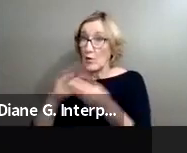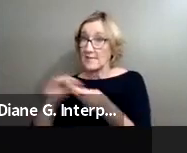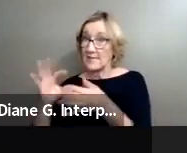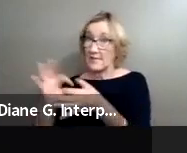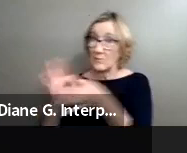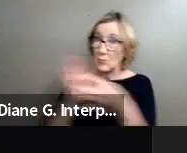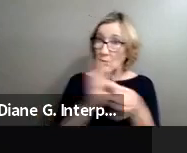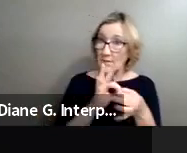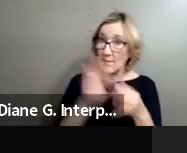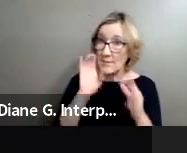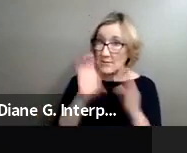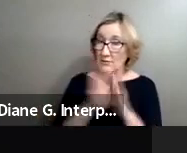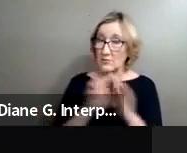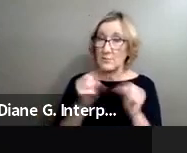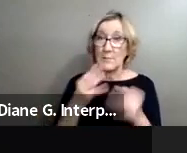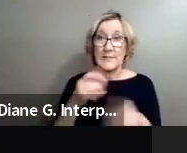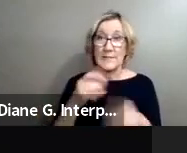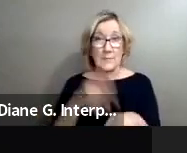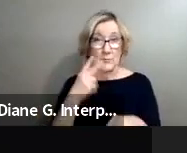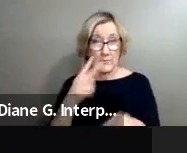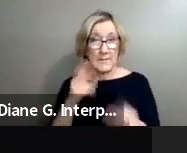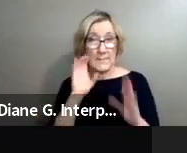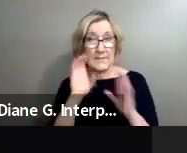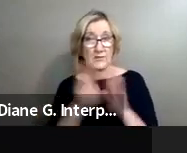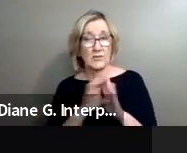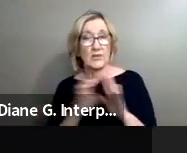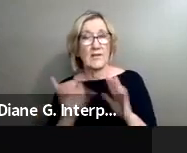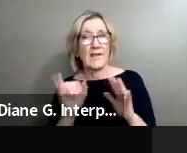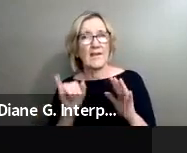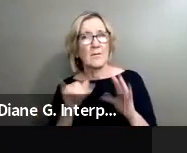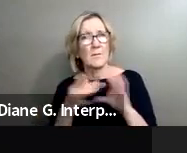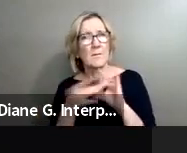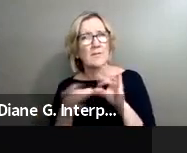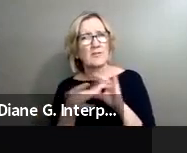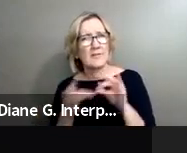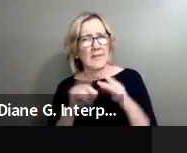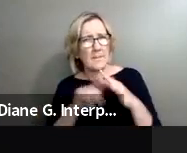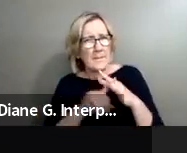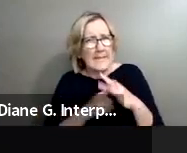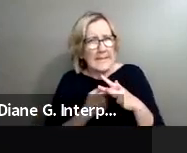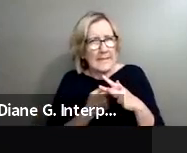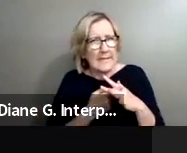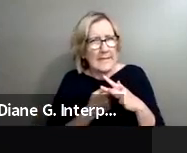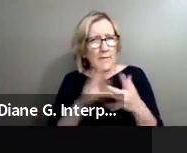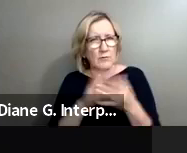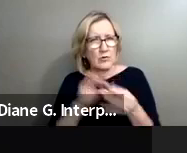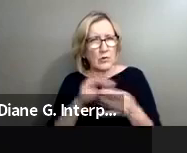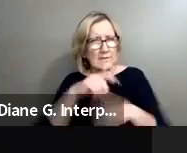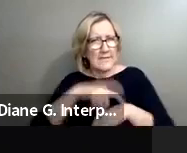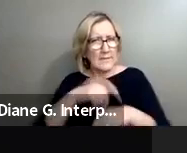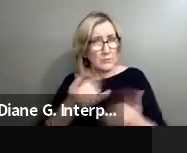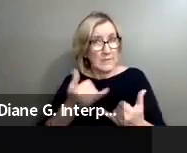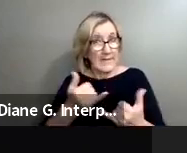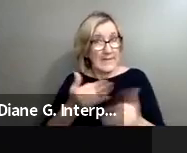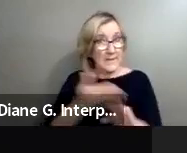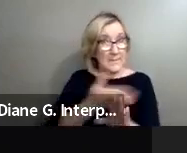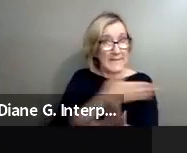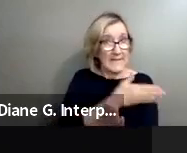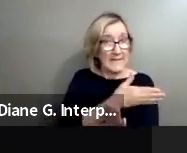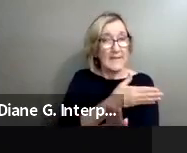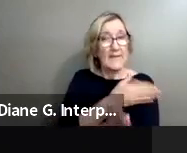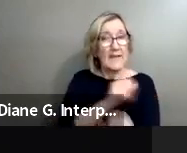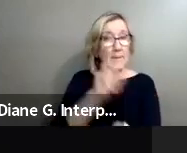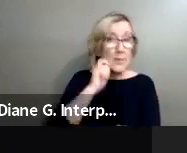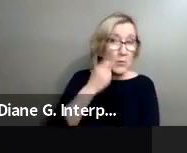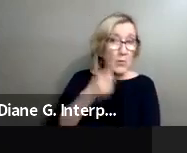a lot of times when we see a picture, like I was mentioning when we were at the very beginning of story time today, they can be really cool. They can be a birthday